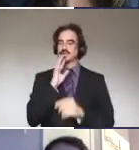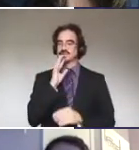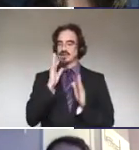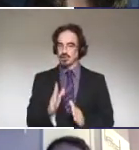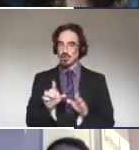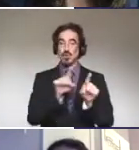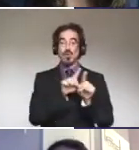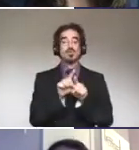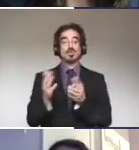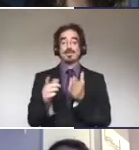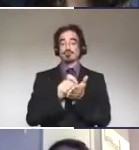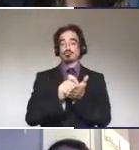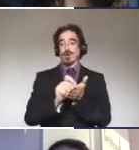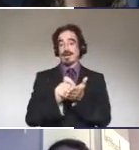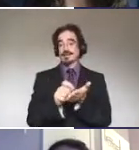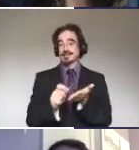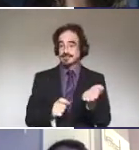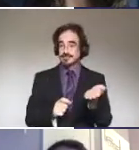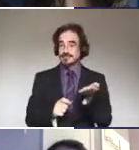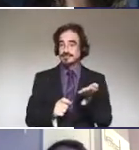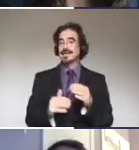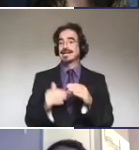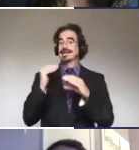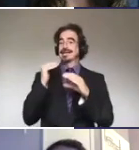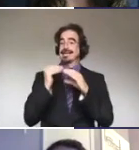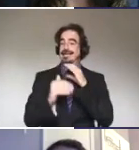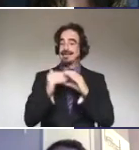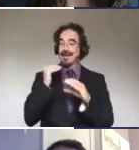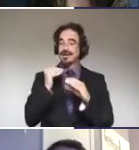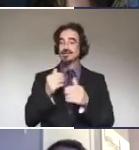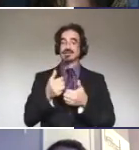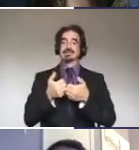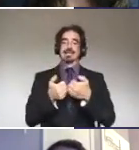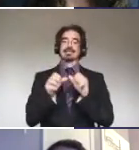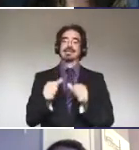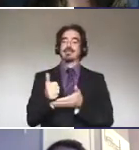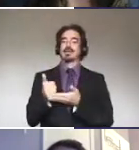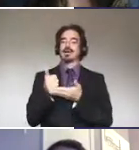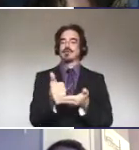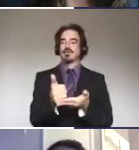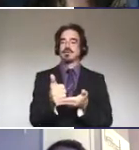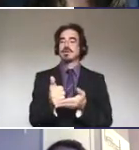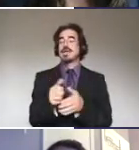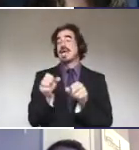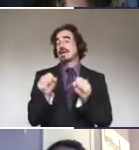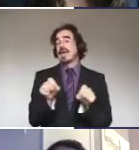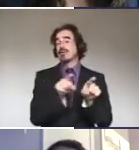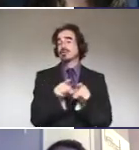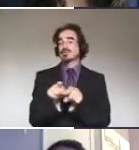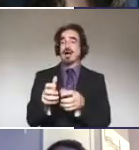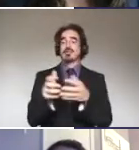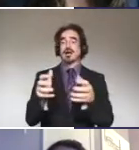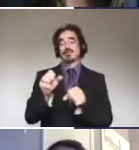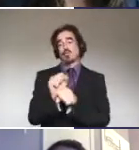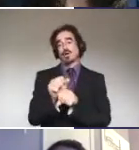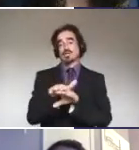handouts. Email and texting these clients can be helpful. It can be somewhat labor intensive and slower,